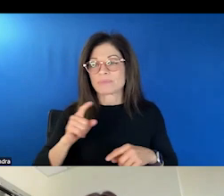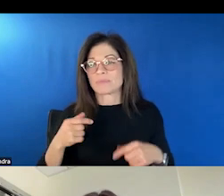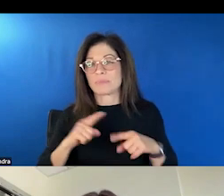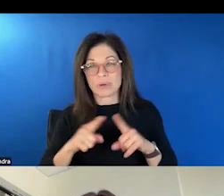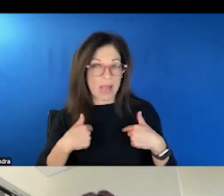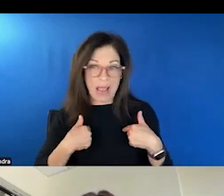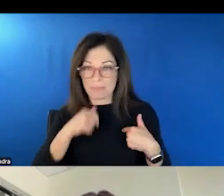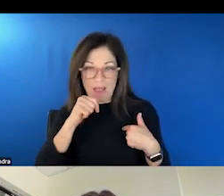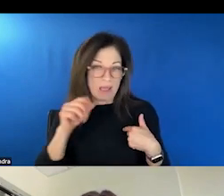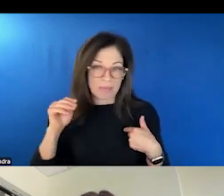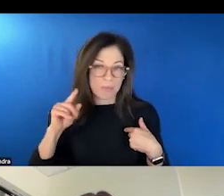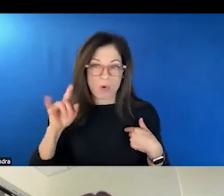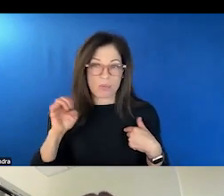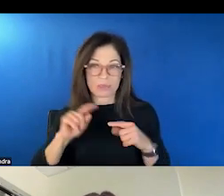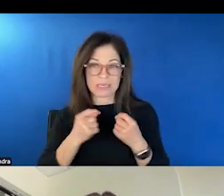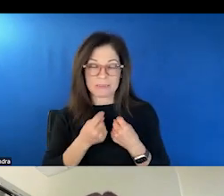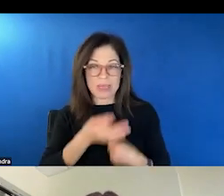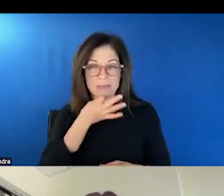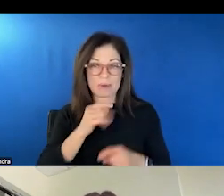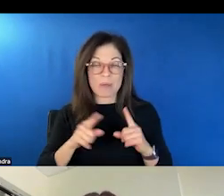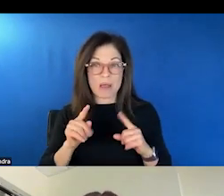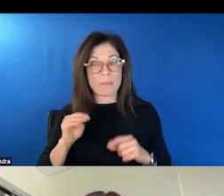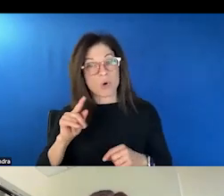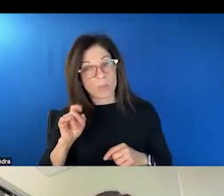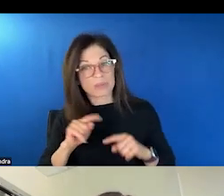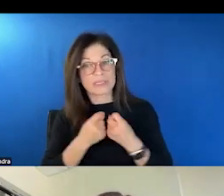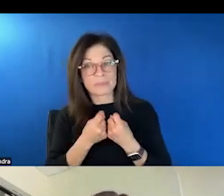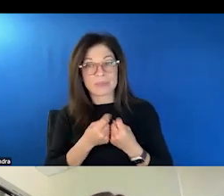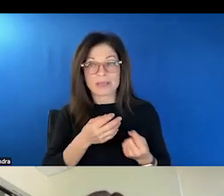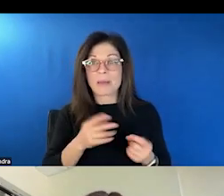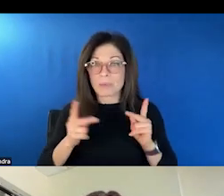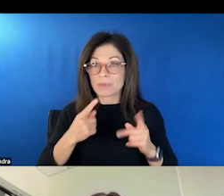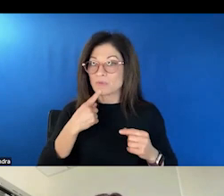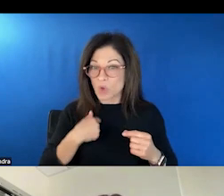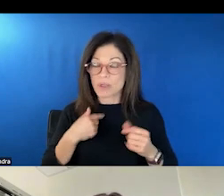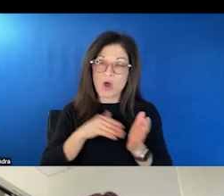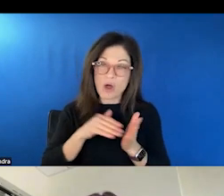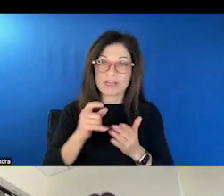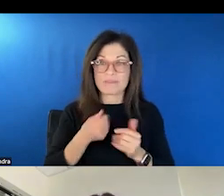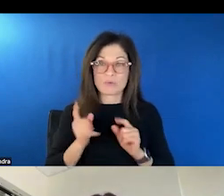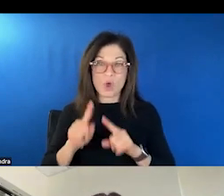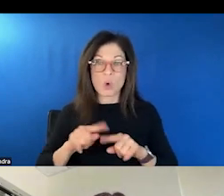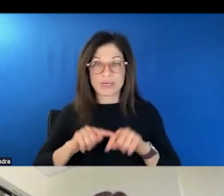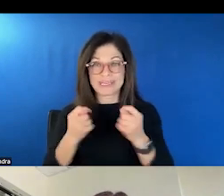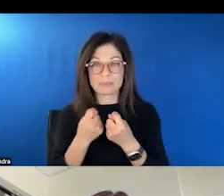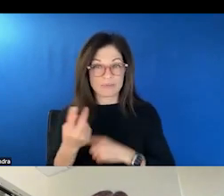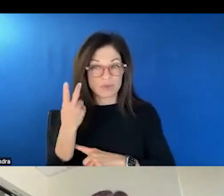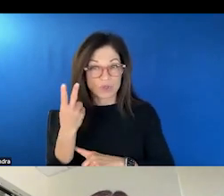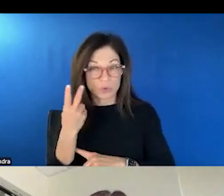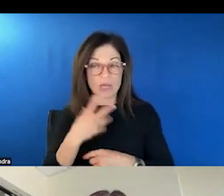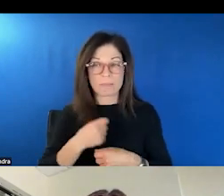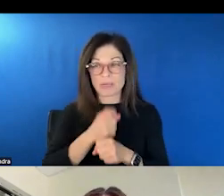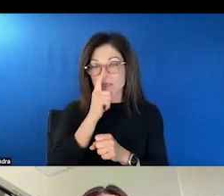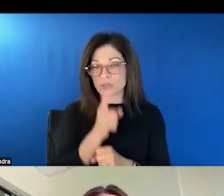mobile team expert, but my mobile team partners have consistently told me that if you go in teams of two, if you make sure that